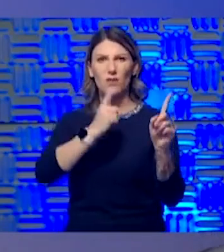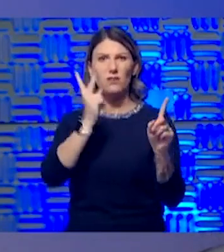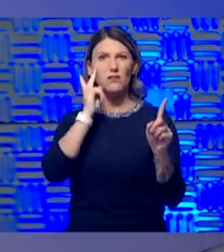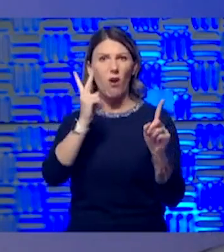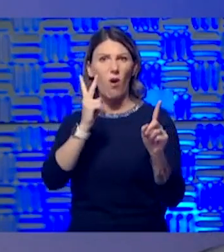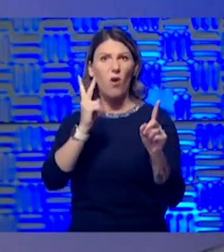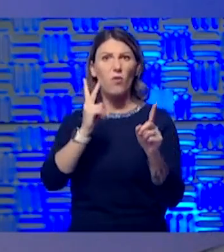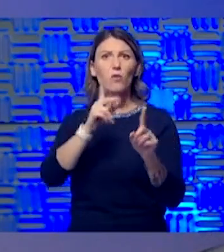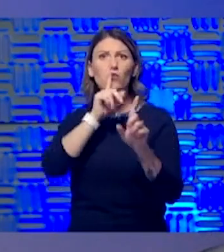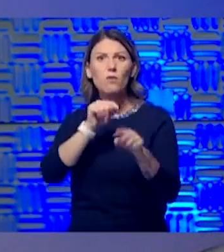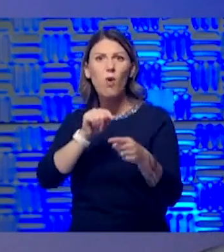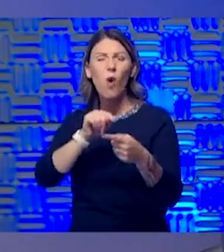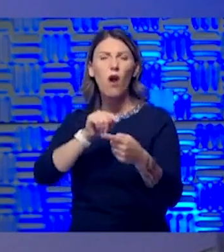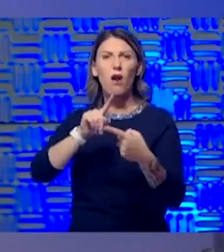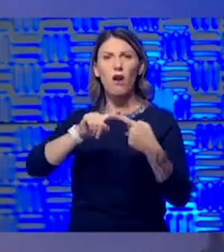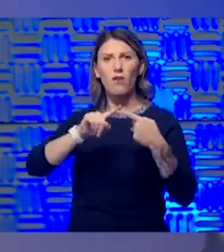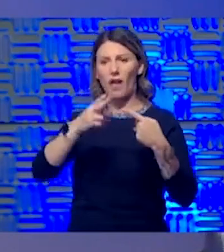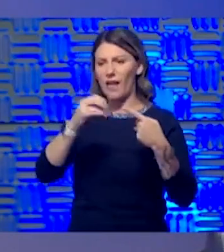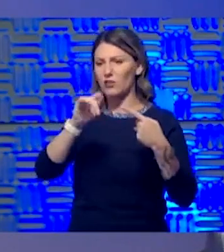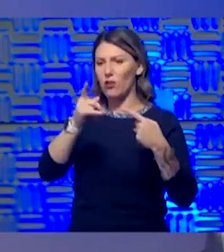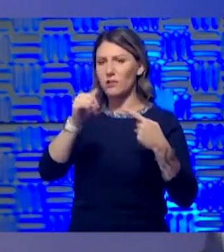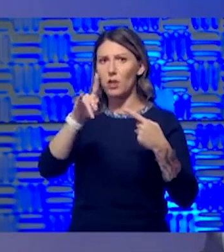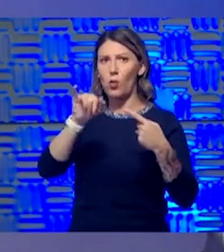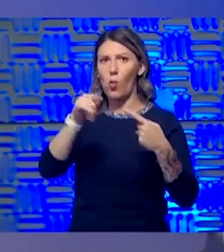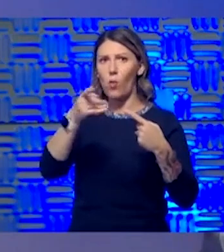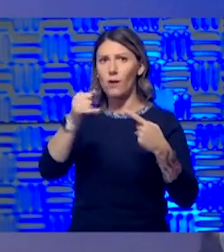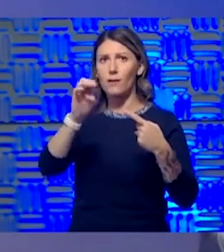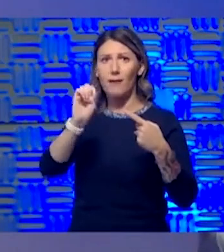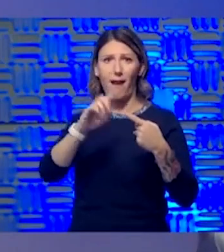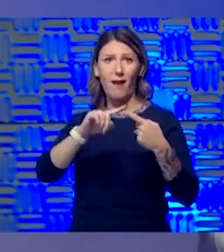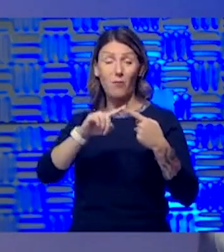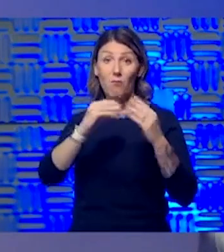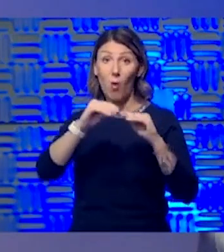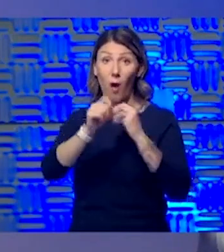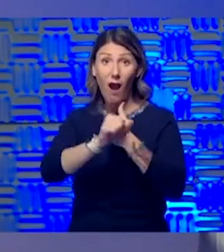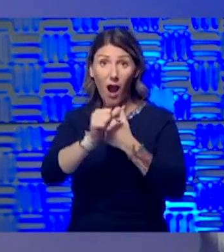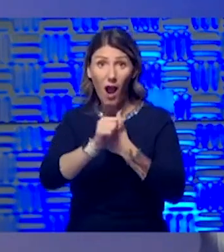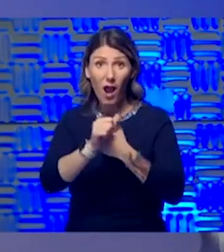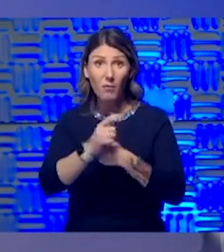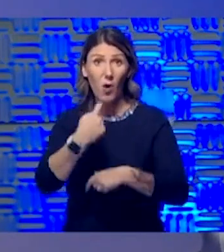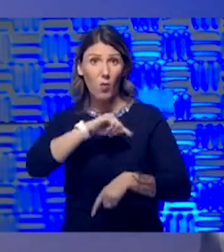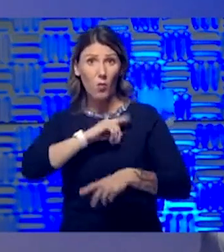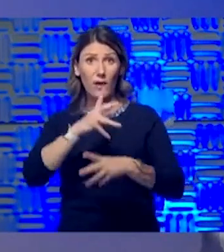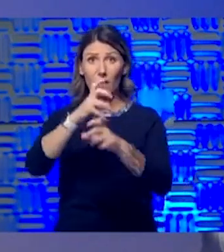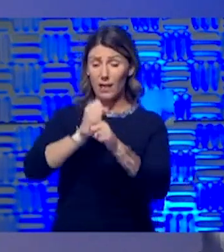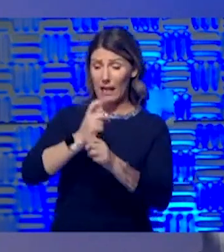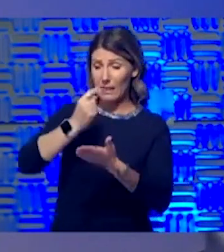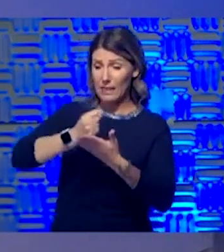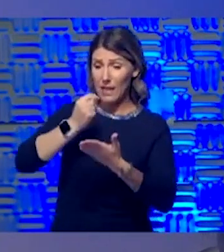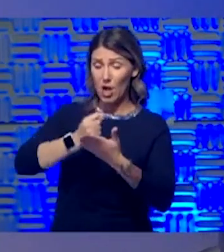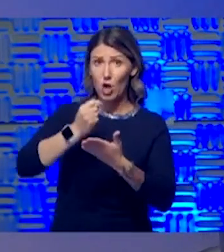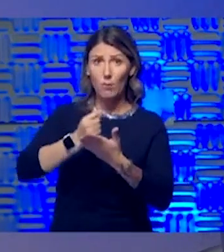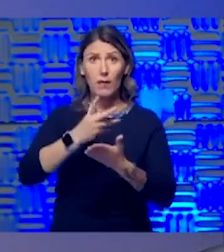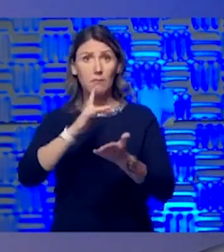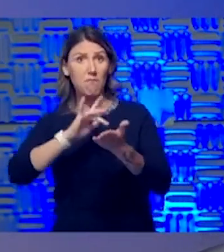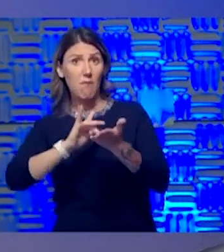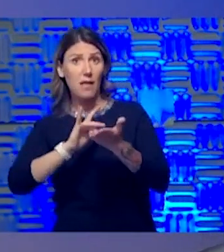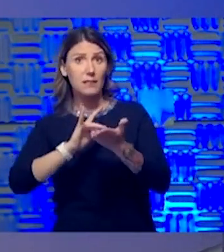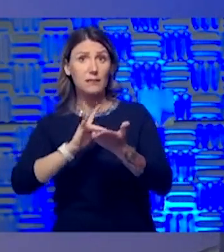actually doing more harm to our patients. Are we getting therapies and modalities to help improve you if you have COVID?